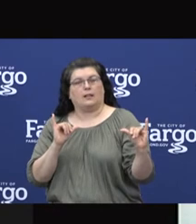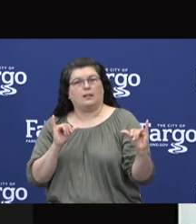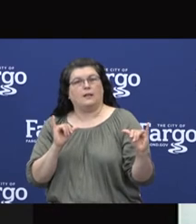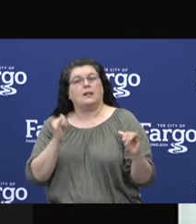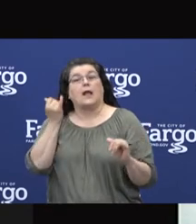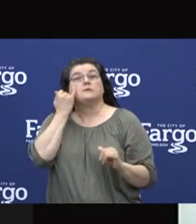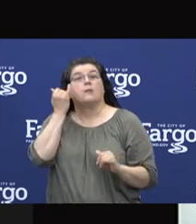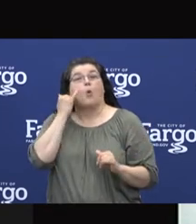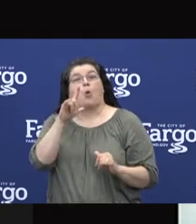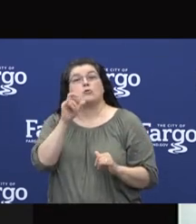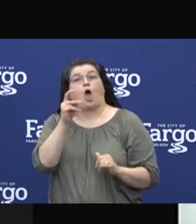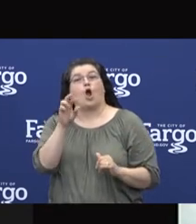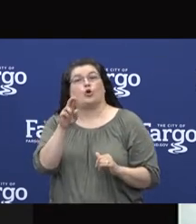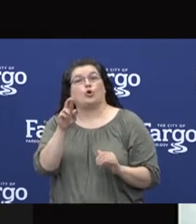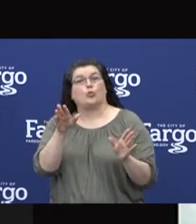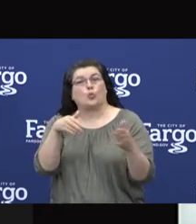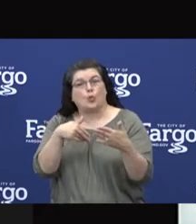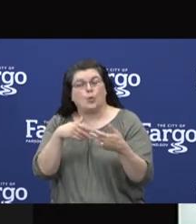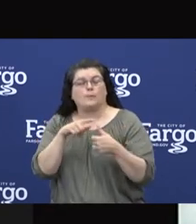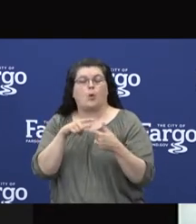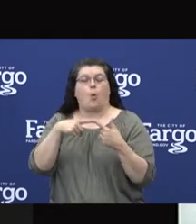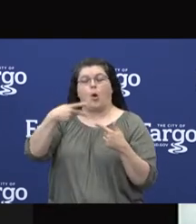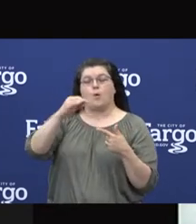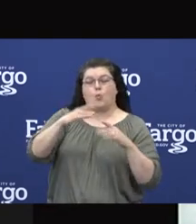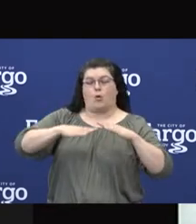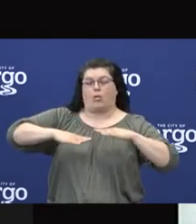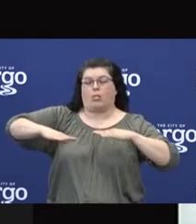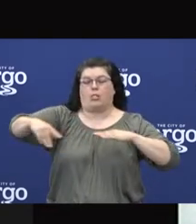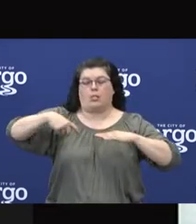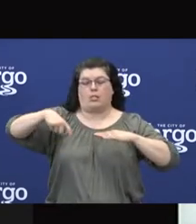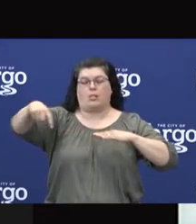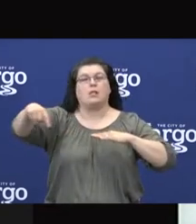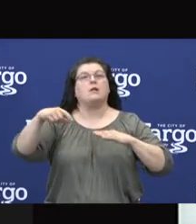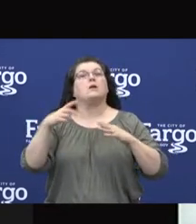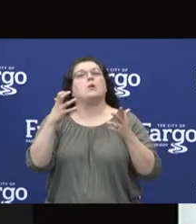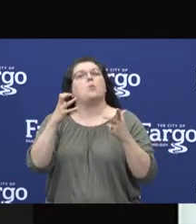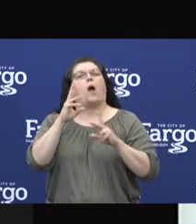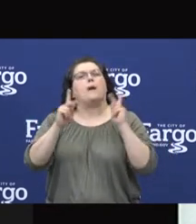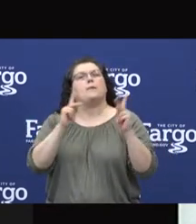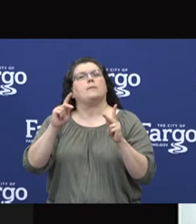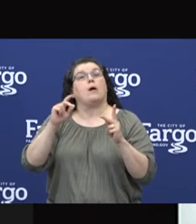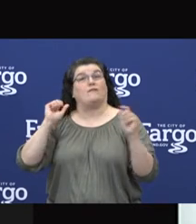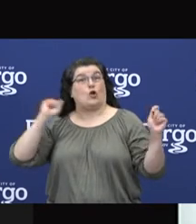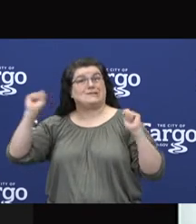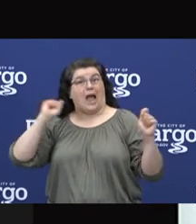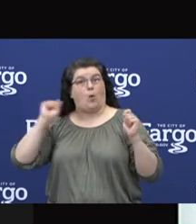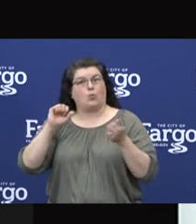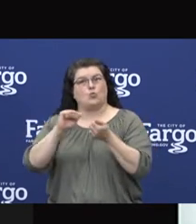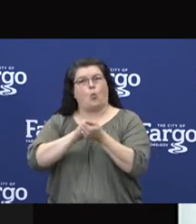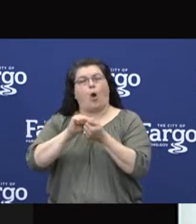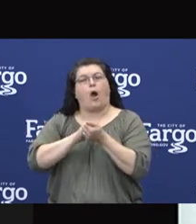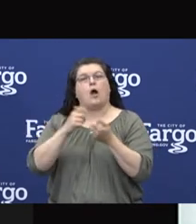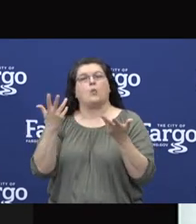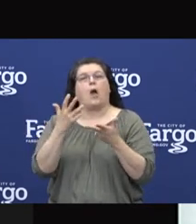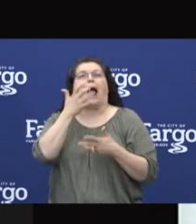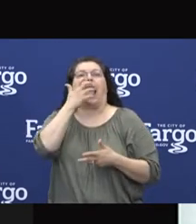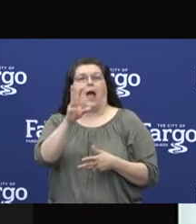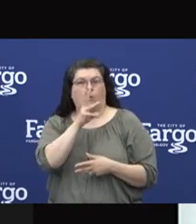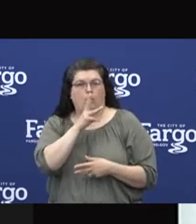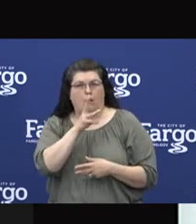locker rooms or on the pool decks. We recommend that people wash their towels with hot water and to dry them with dry heat.